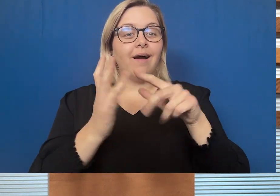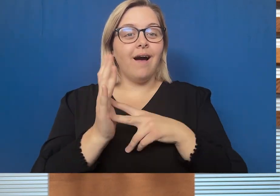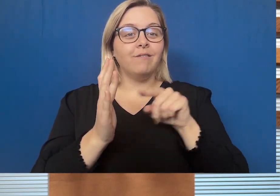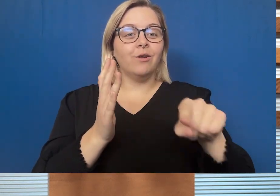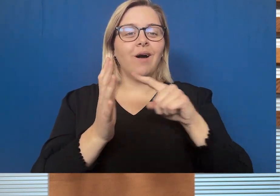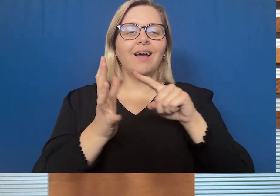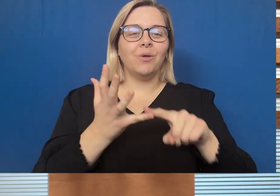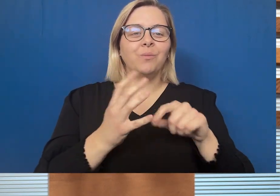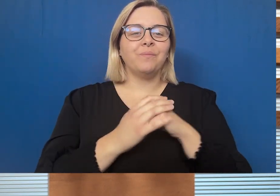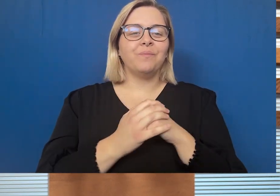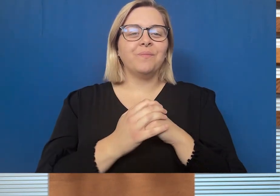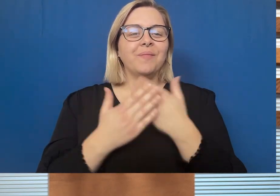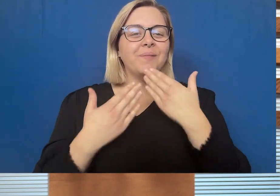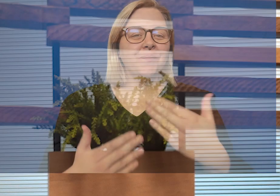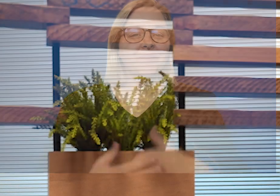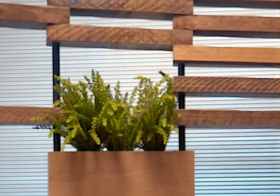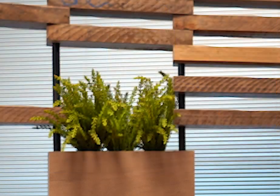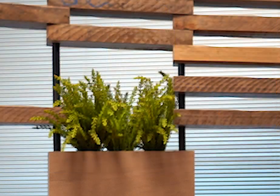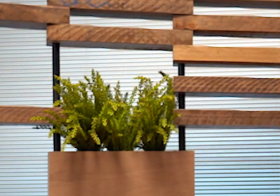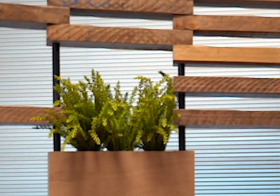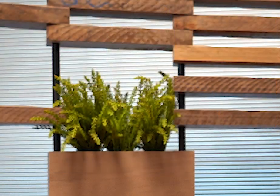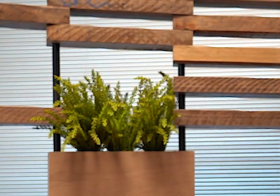at health.gov.au. Thank you.